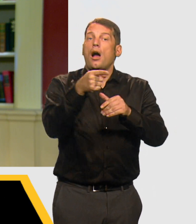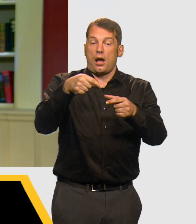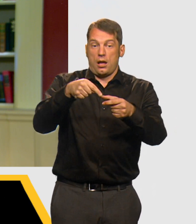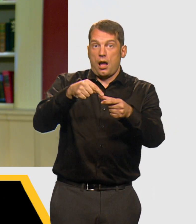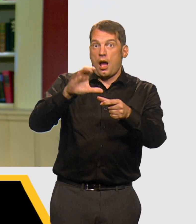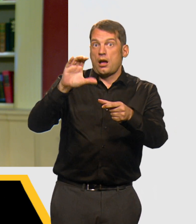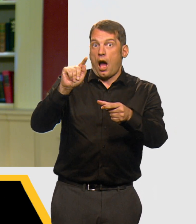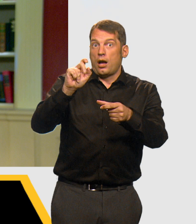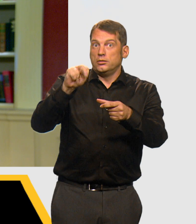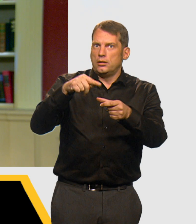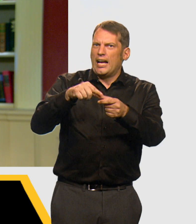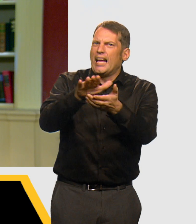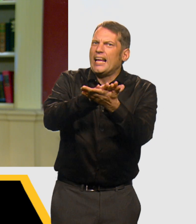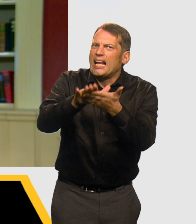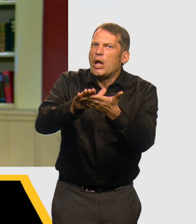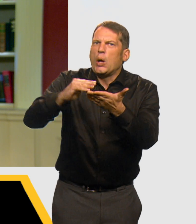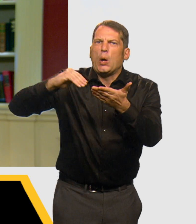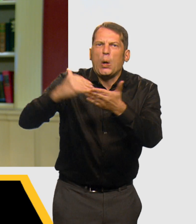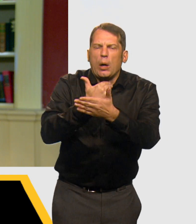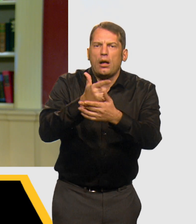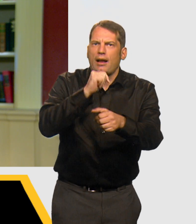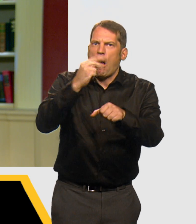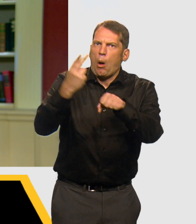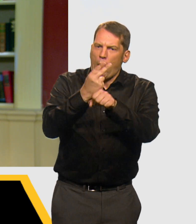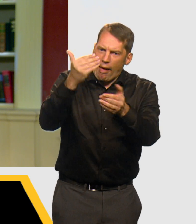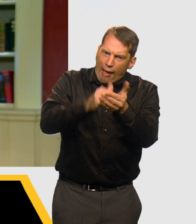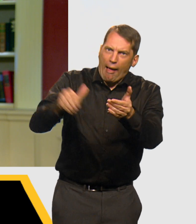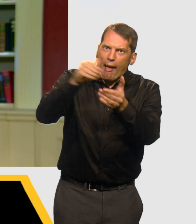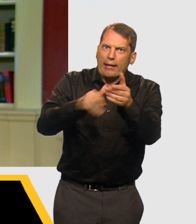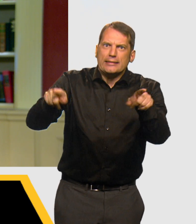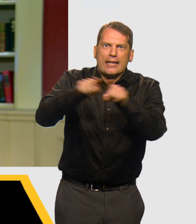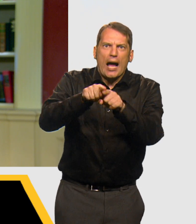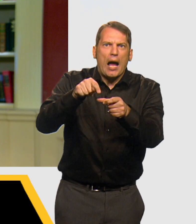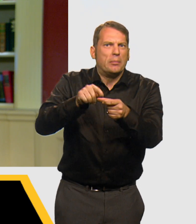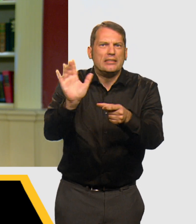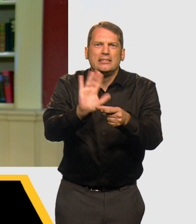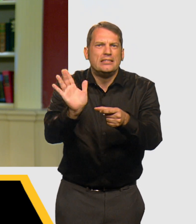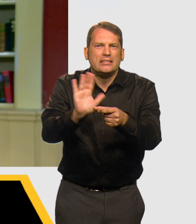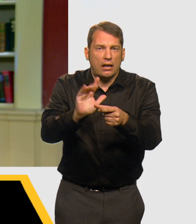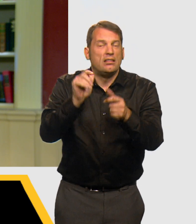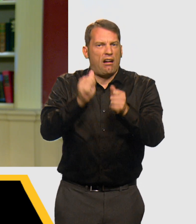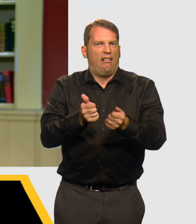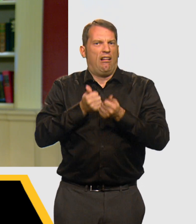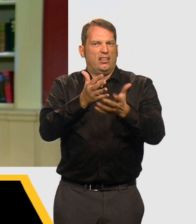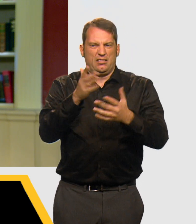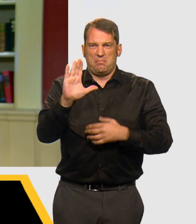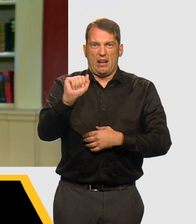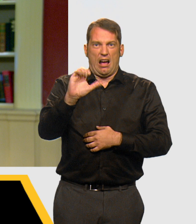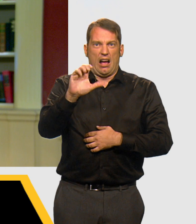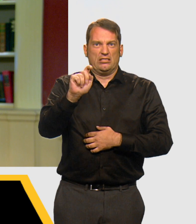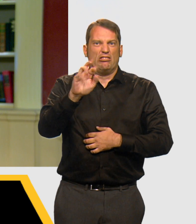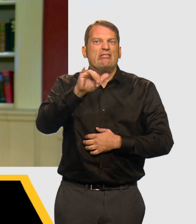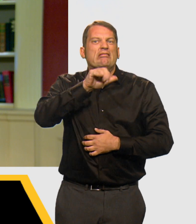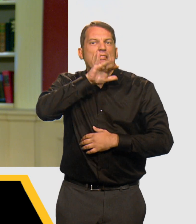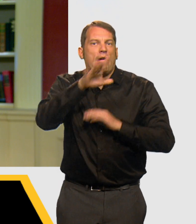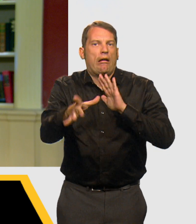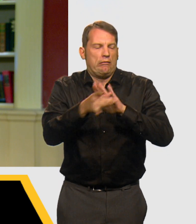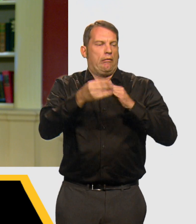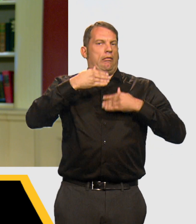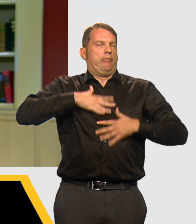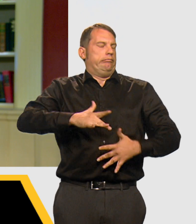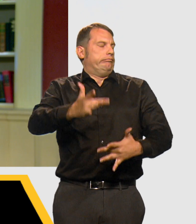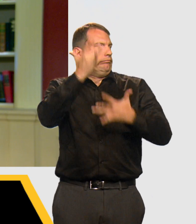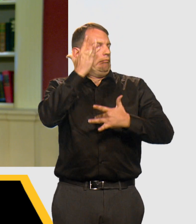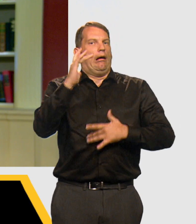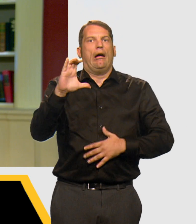This can be avoided by only using sterile cotton whenever available, and not using the same filter multiple times, as this could